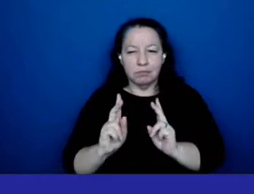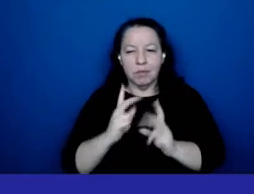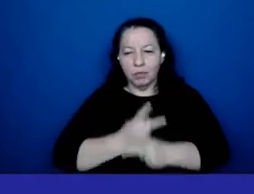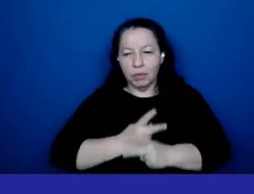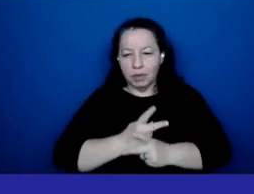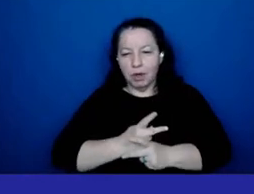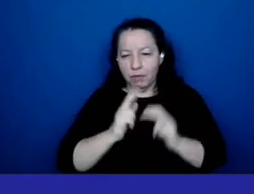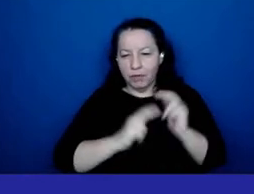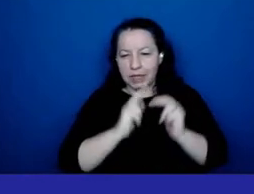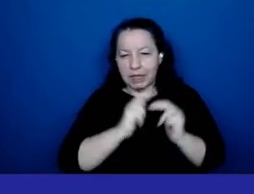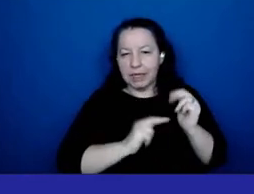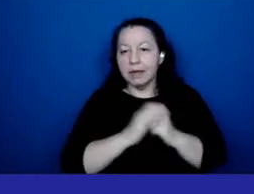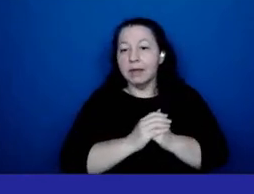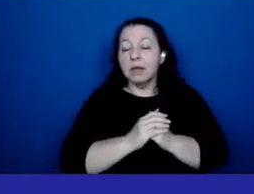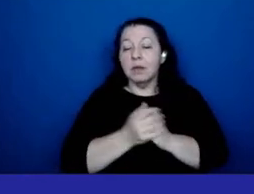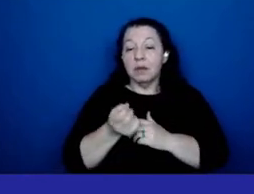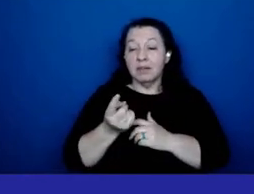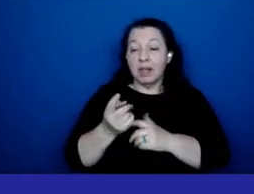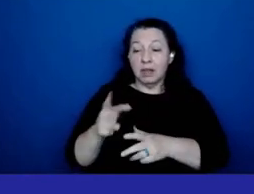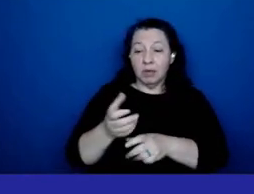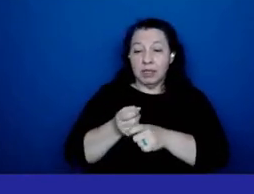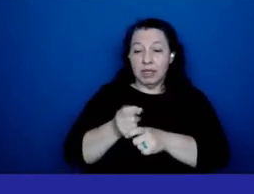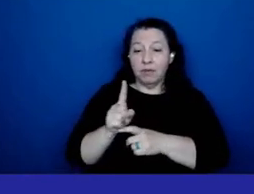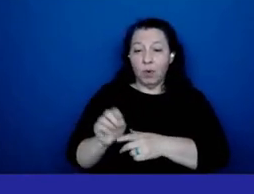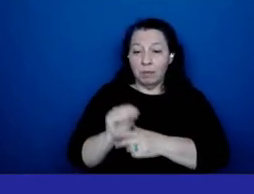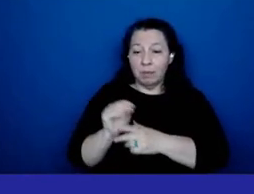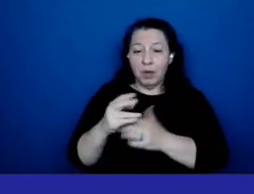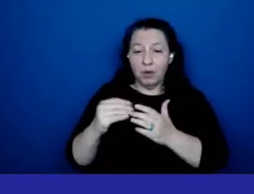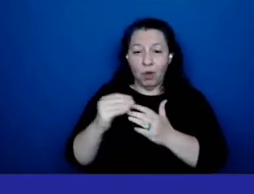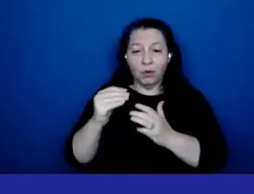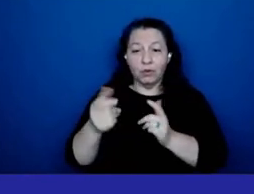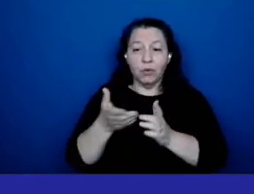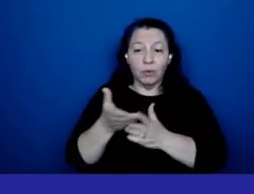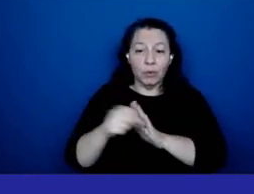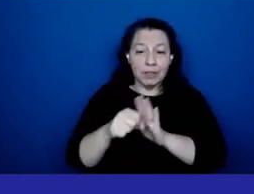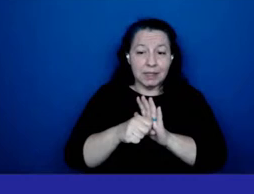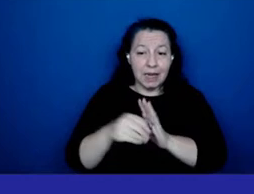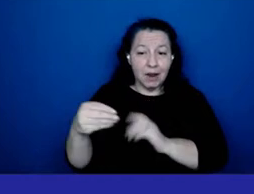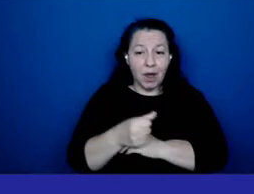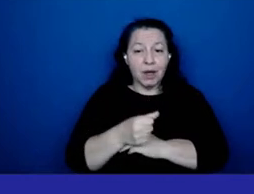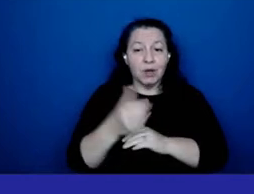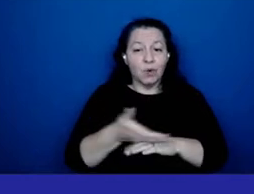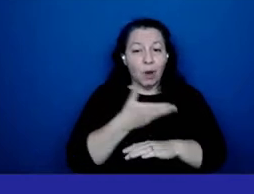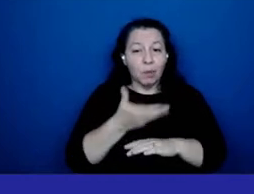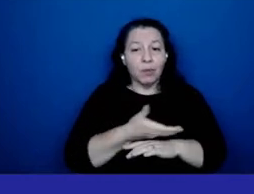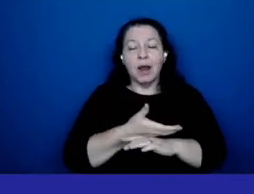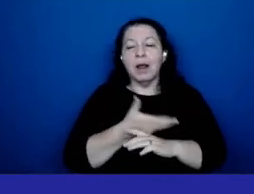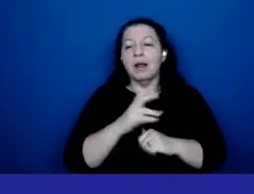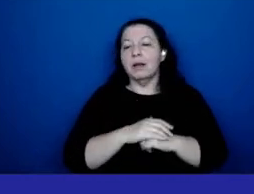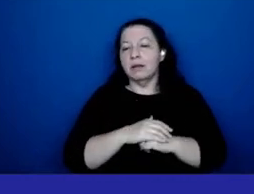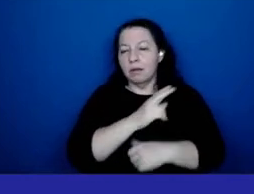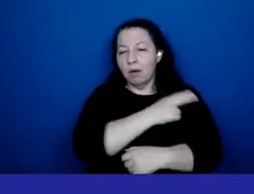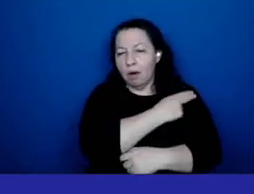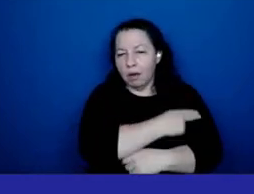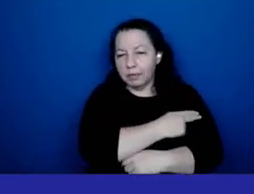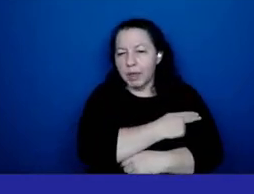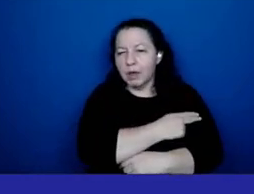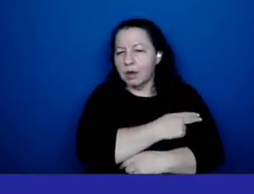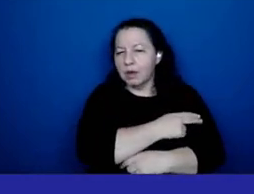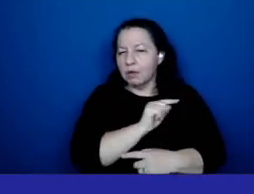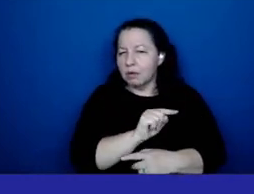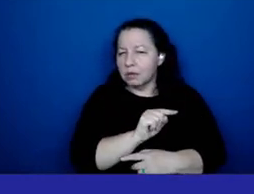rosek secured a million dollars in state funds to upgrade the hospital hugs infant security and prevention system